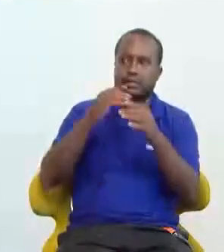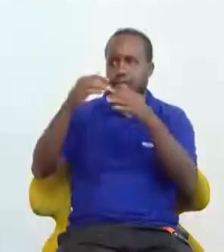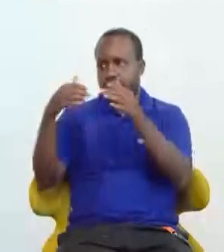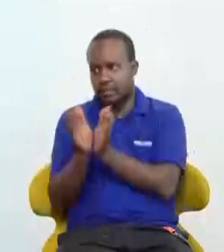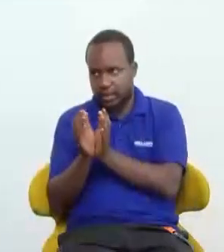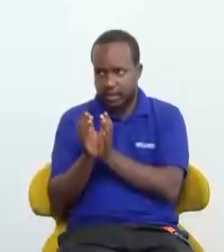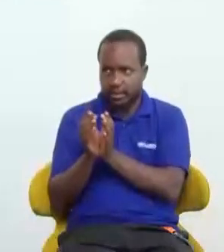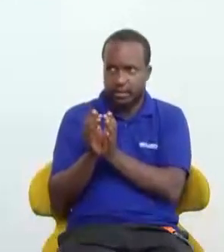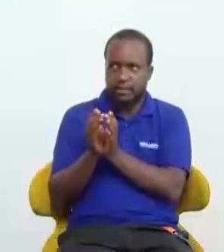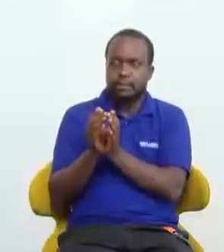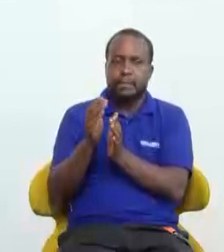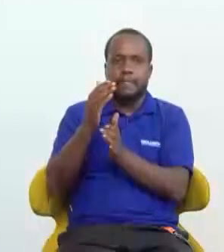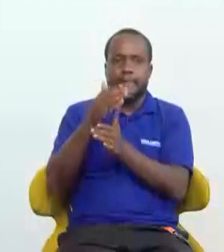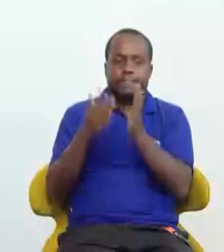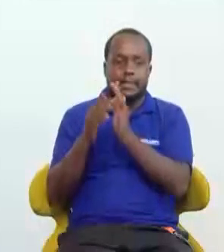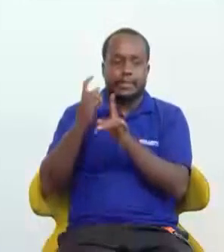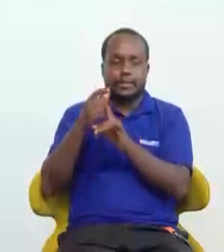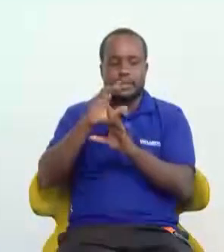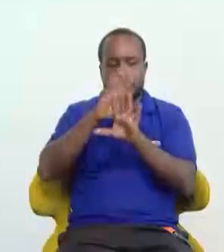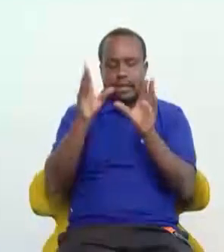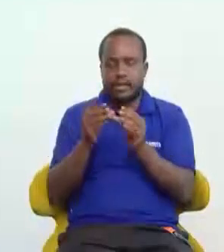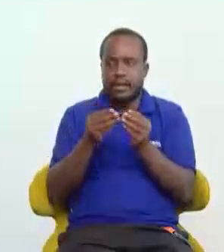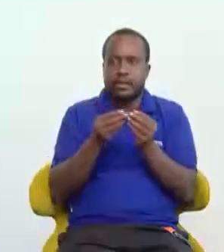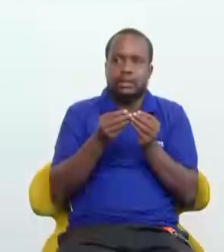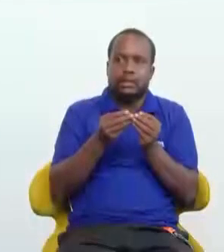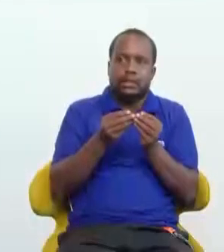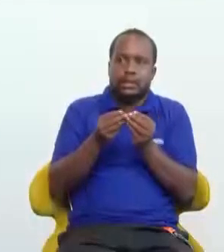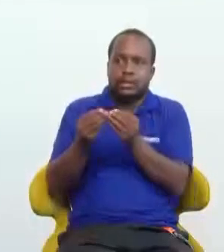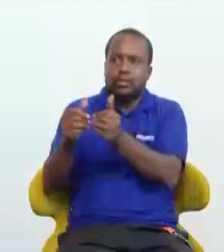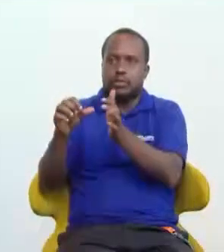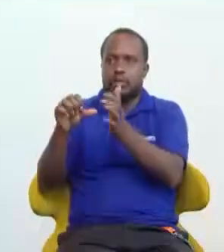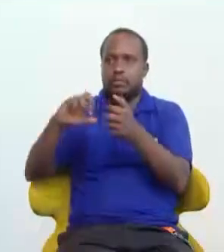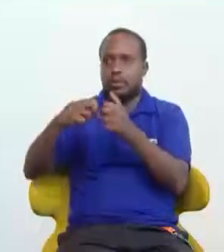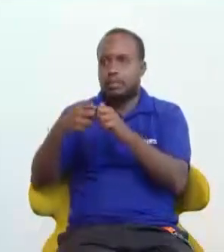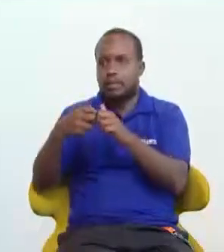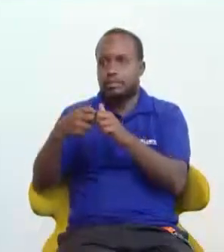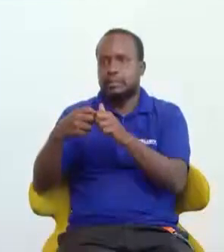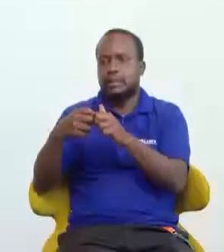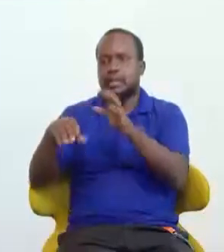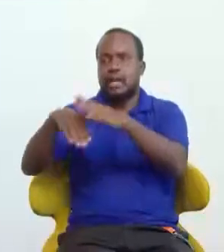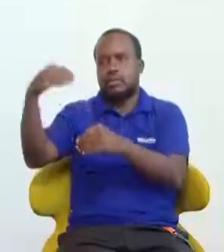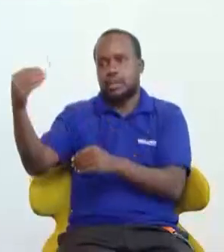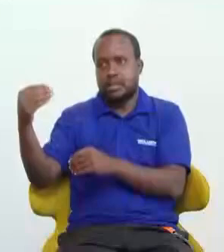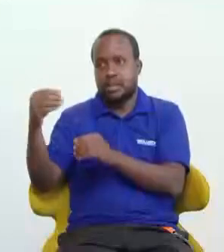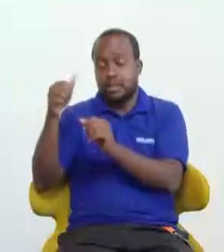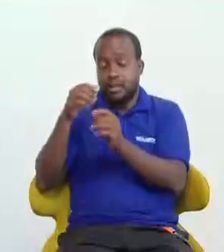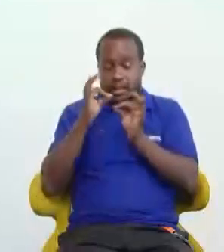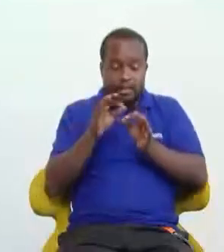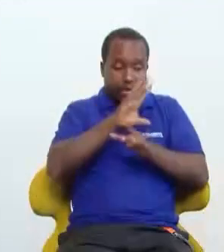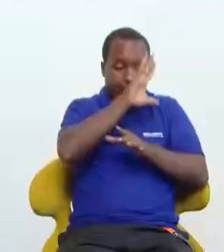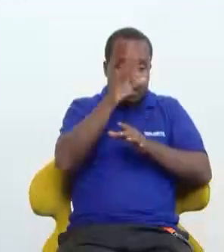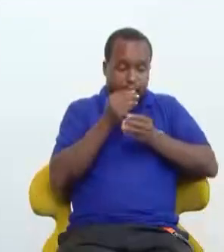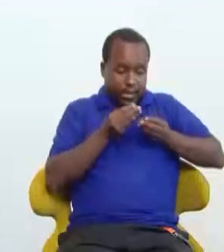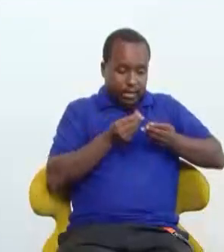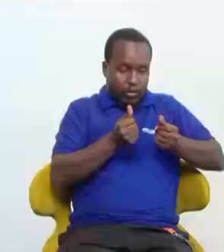Building tools in Africa solves problems in other places. Something we solve here in Africa can impact the lives of people in